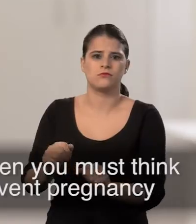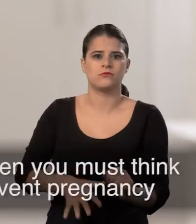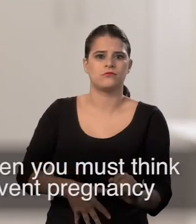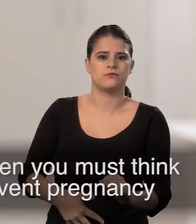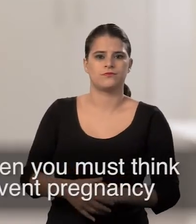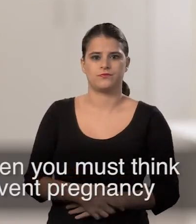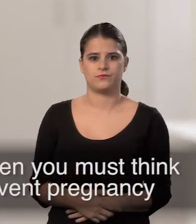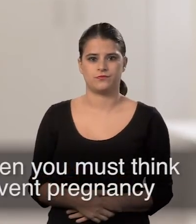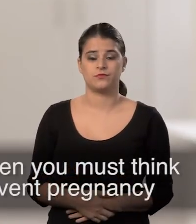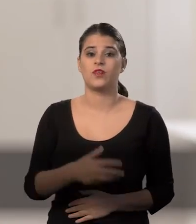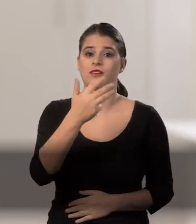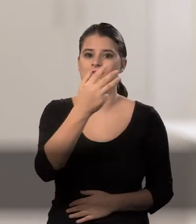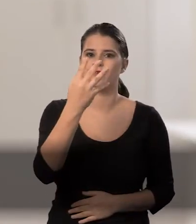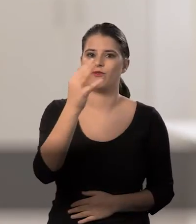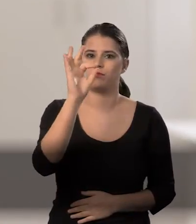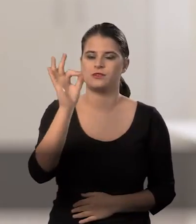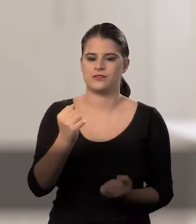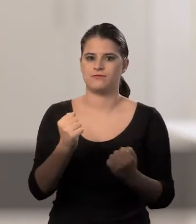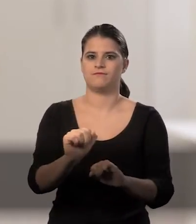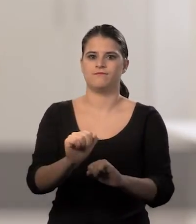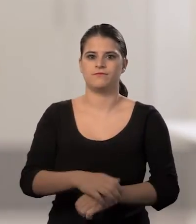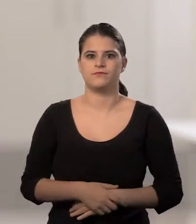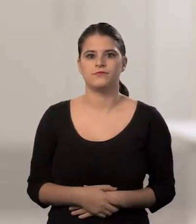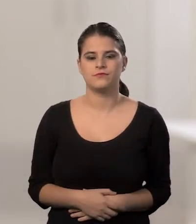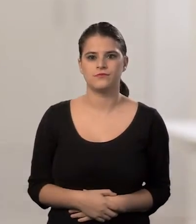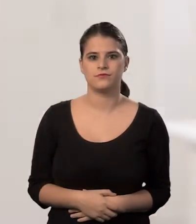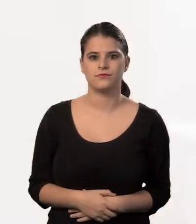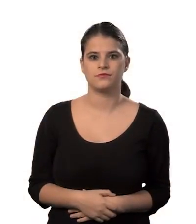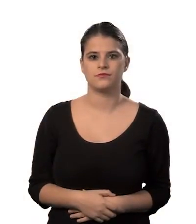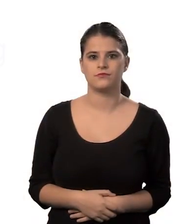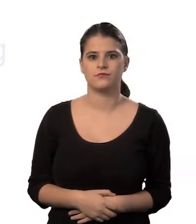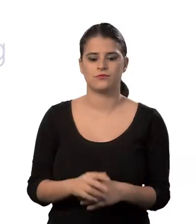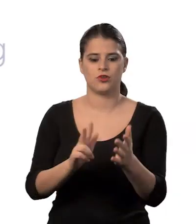to prevent pregnancy. It is 94% effective.